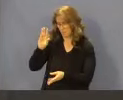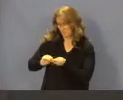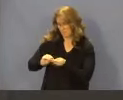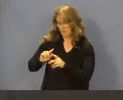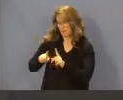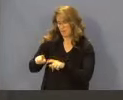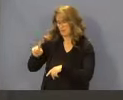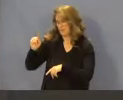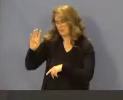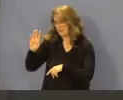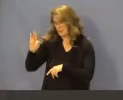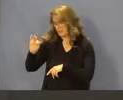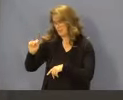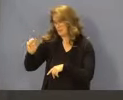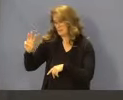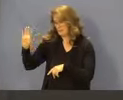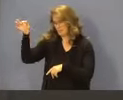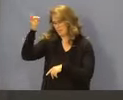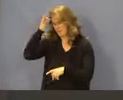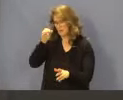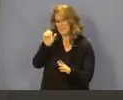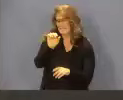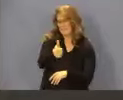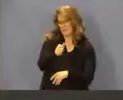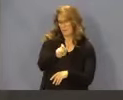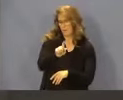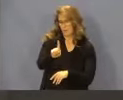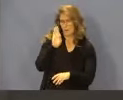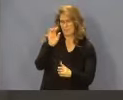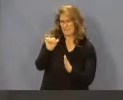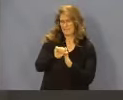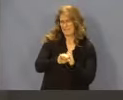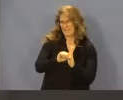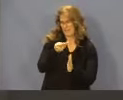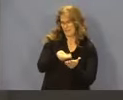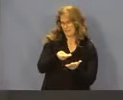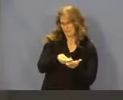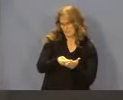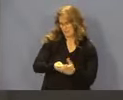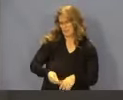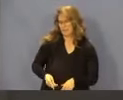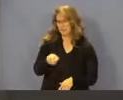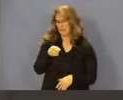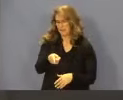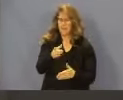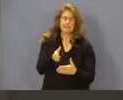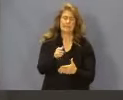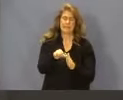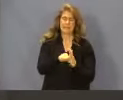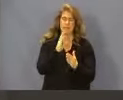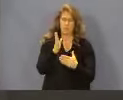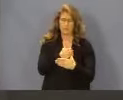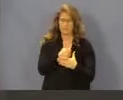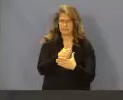.6 million is federal funds and $10.1 million is state funds. The state share will be funded via intergovernmental